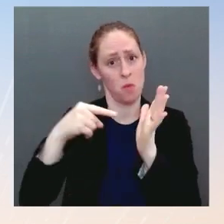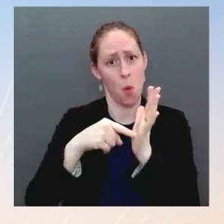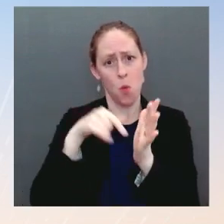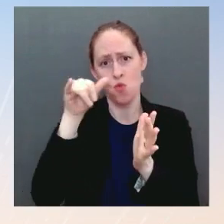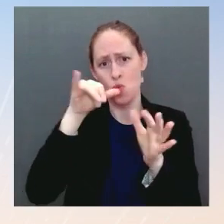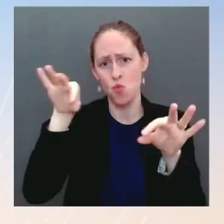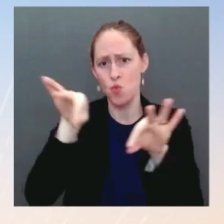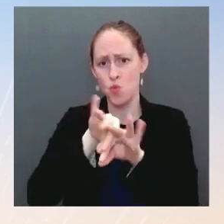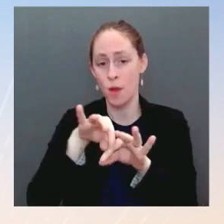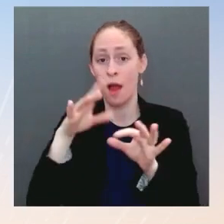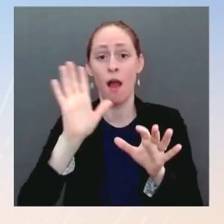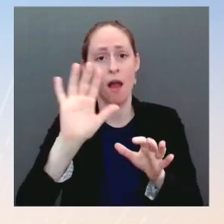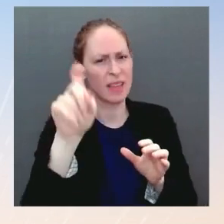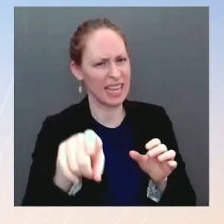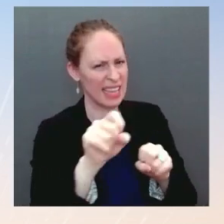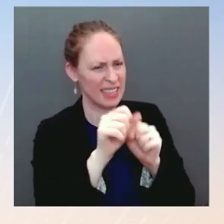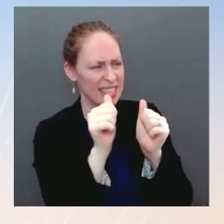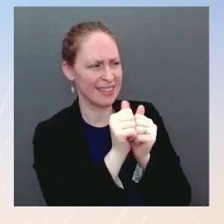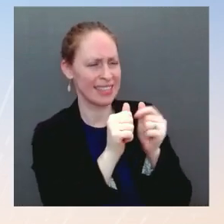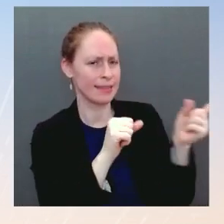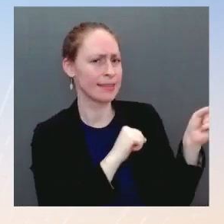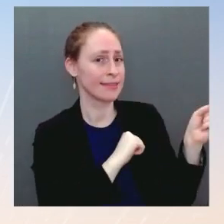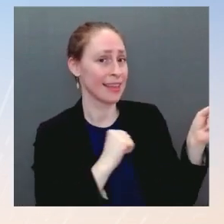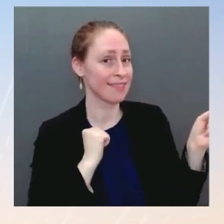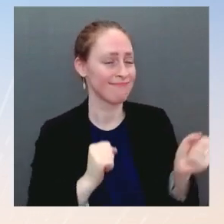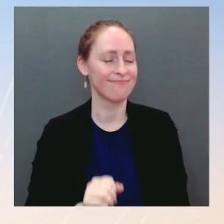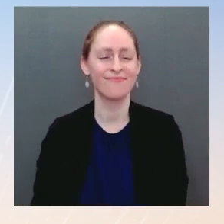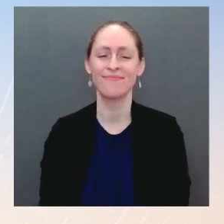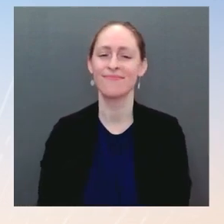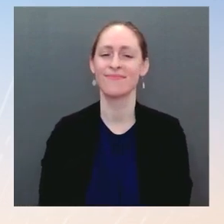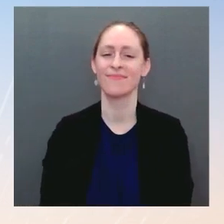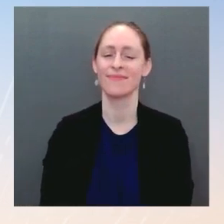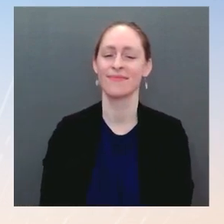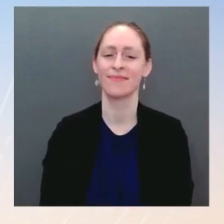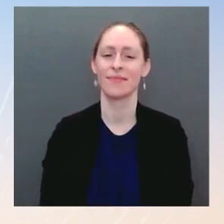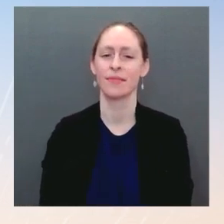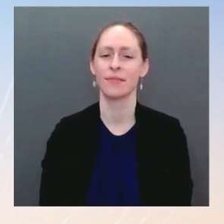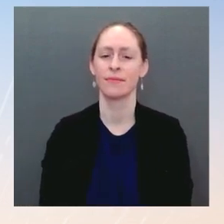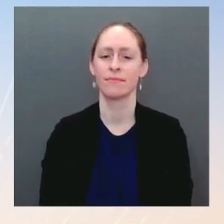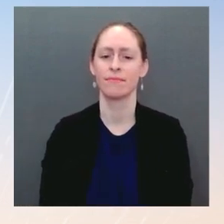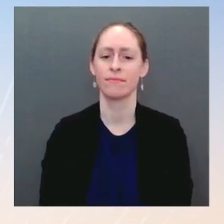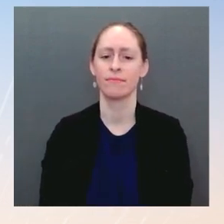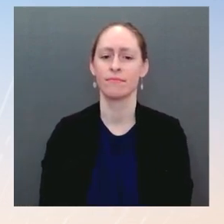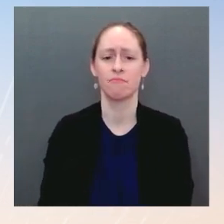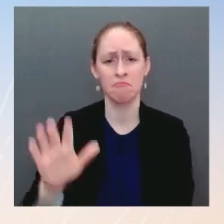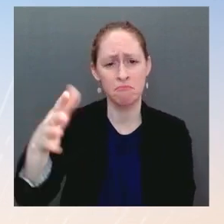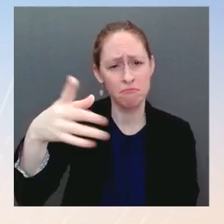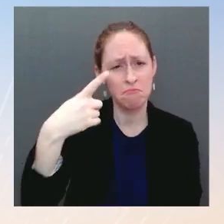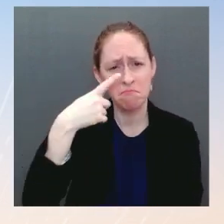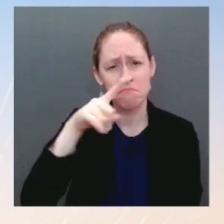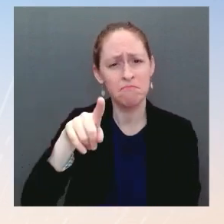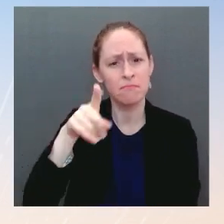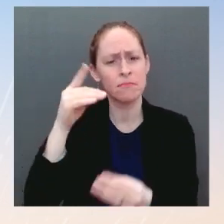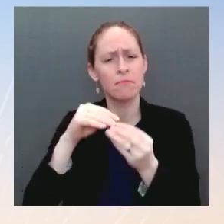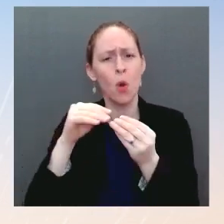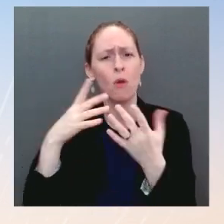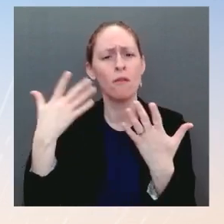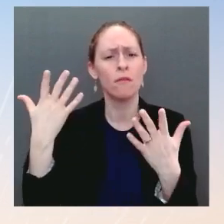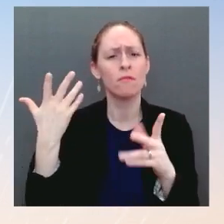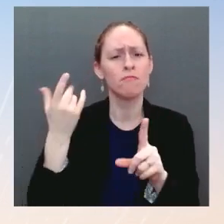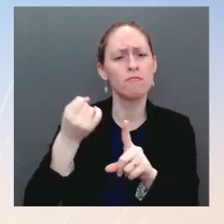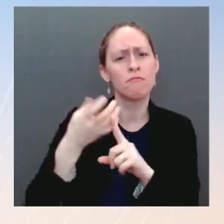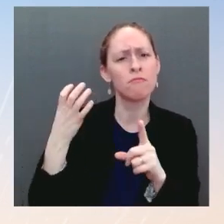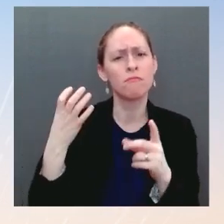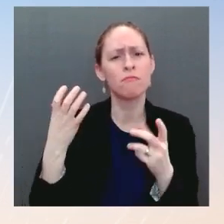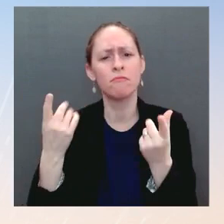how quickly he would like to see the nominee clear the confirmation process once he names that individual? Ms. I'm not here to set